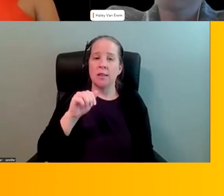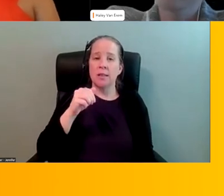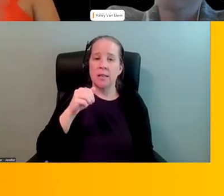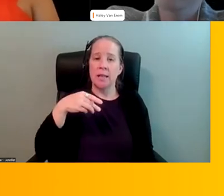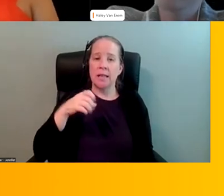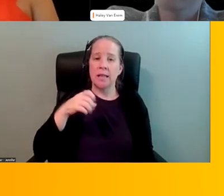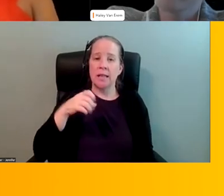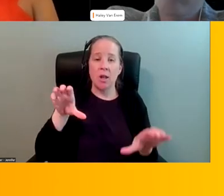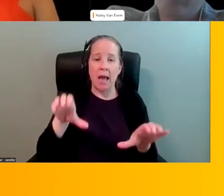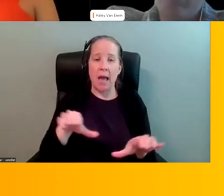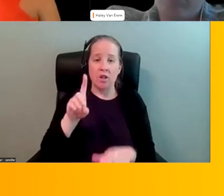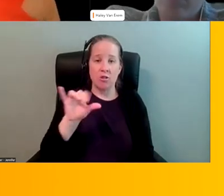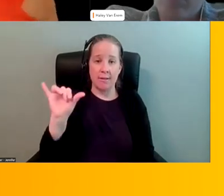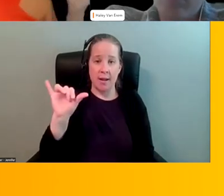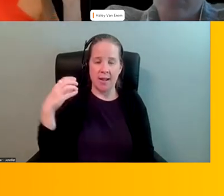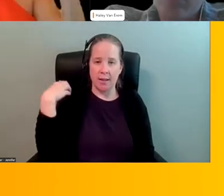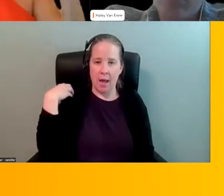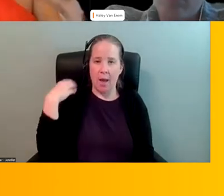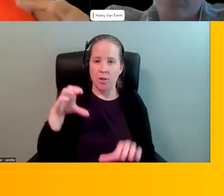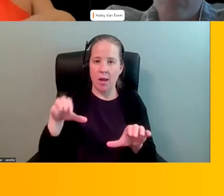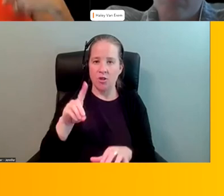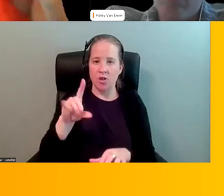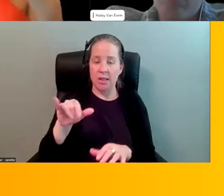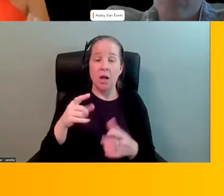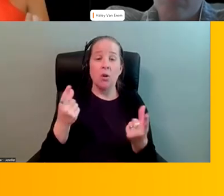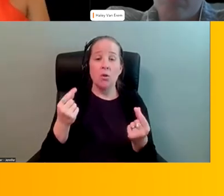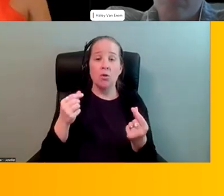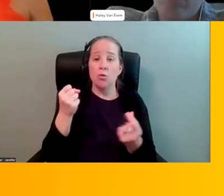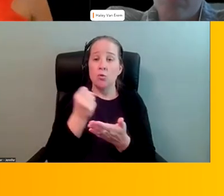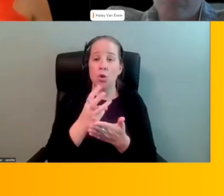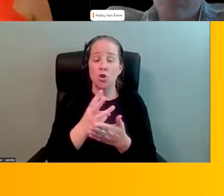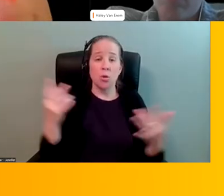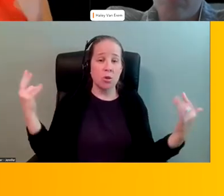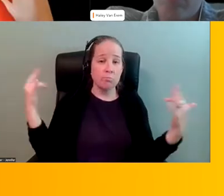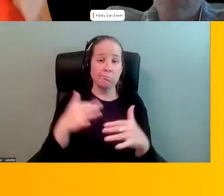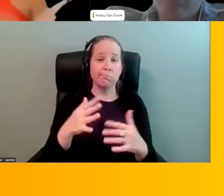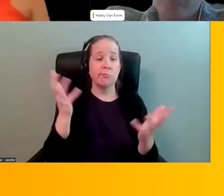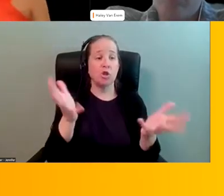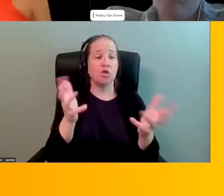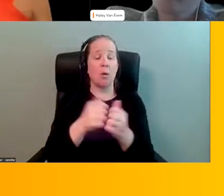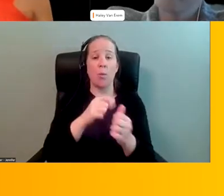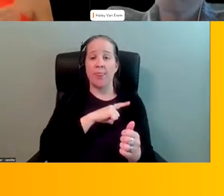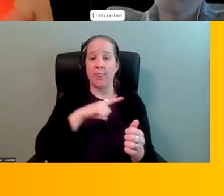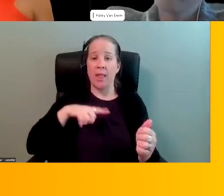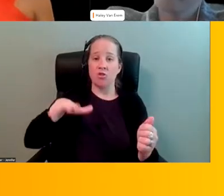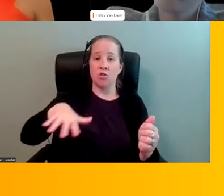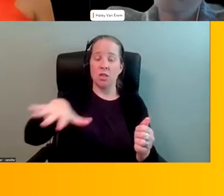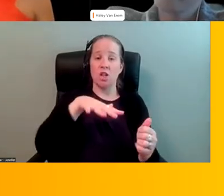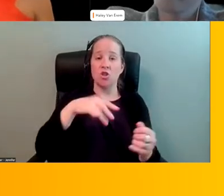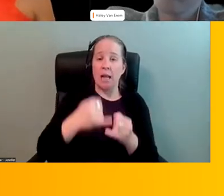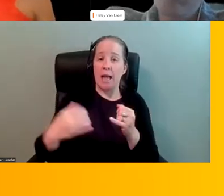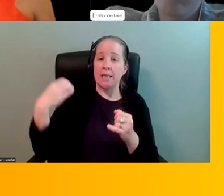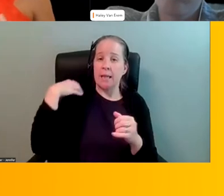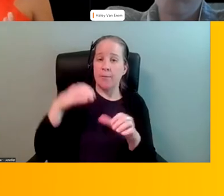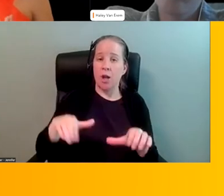every year it's um a day we bring social workers in to talk to legislators at our last capital action day in